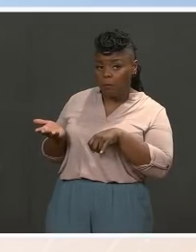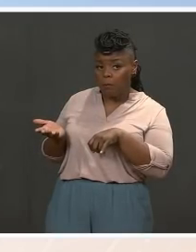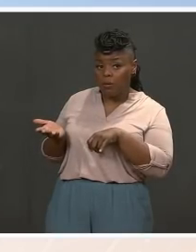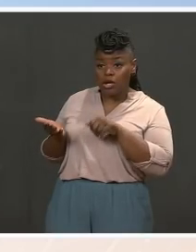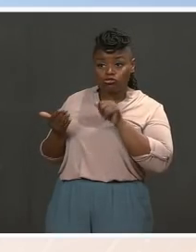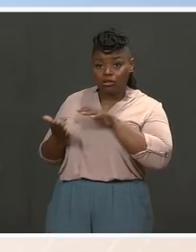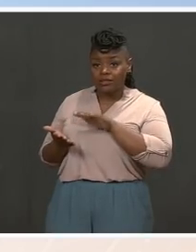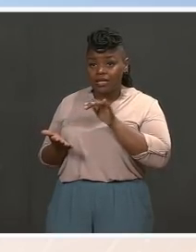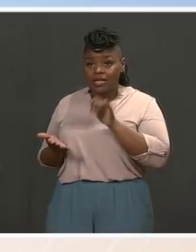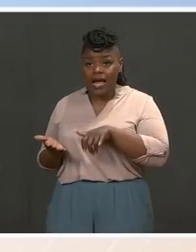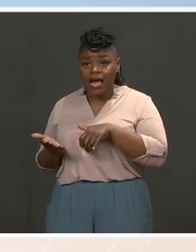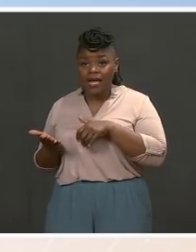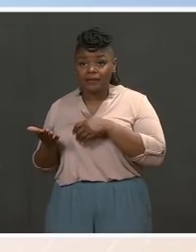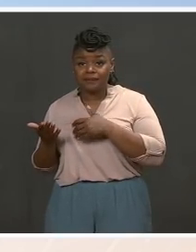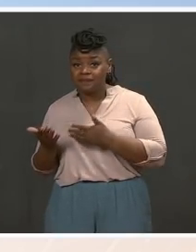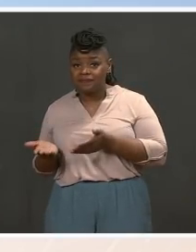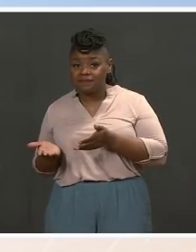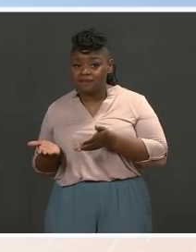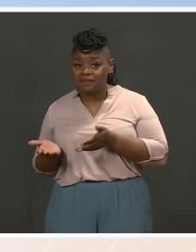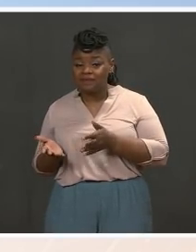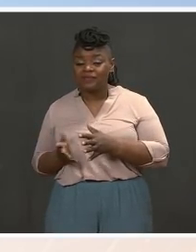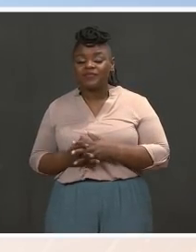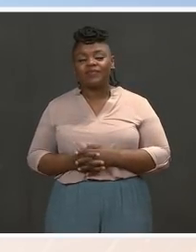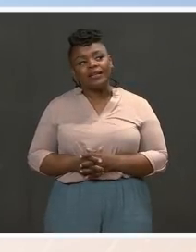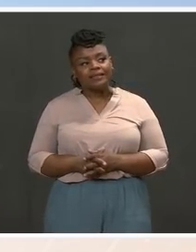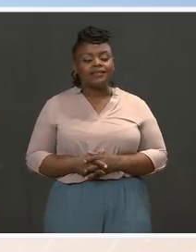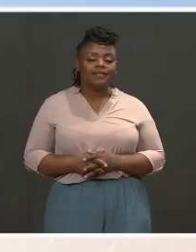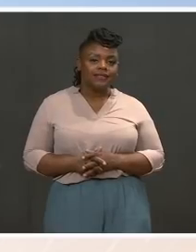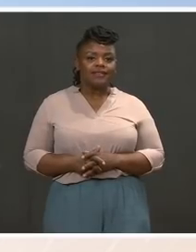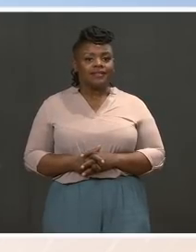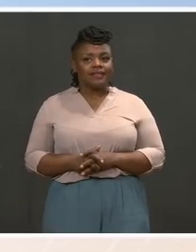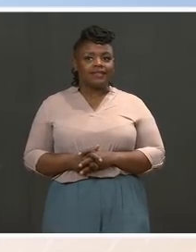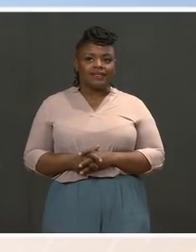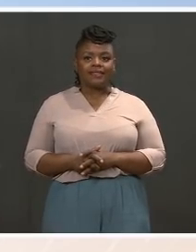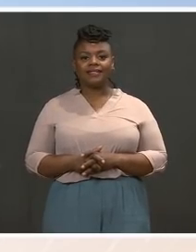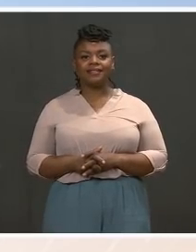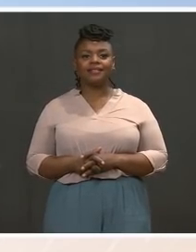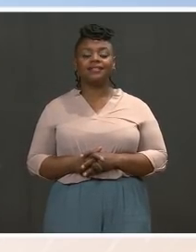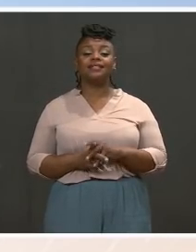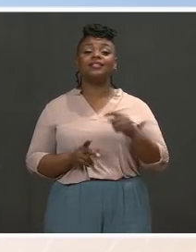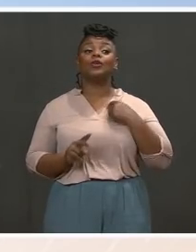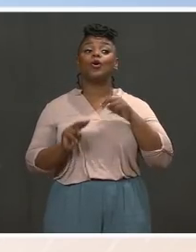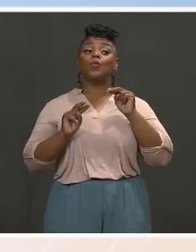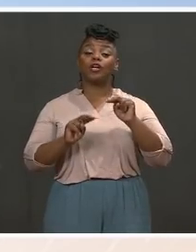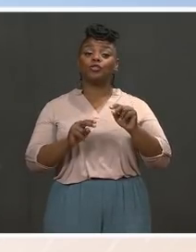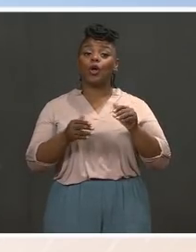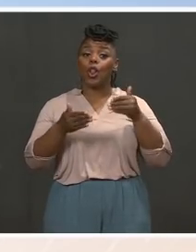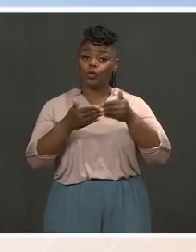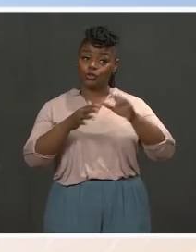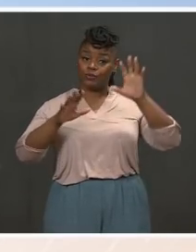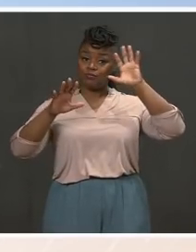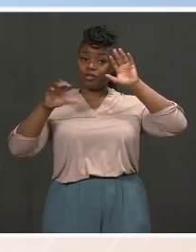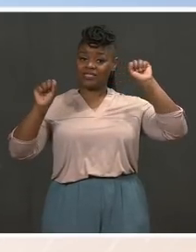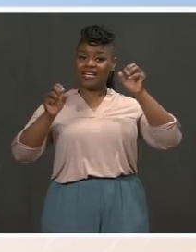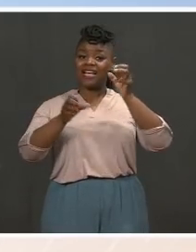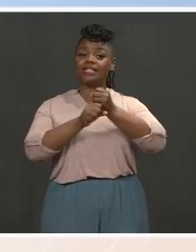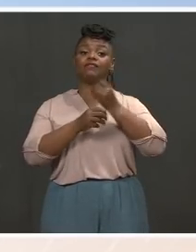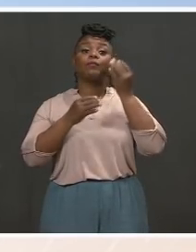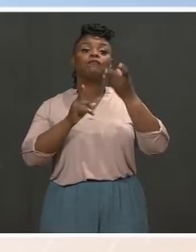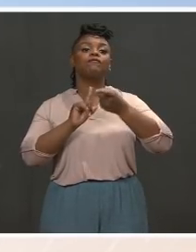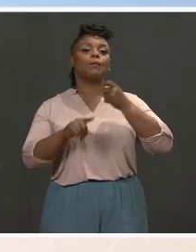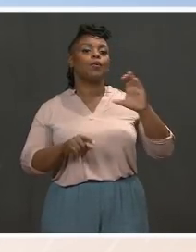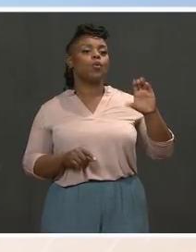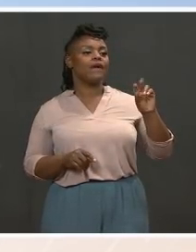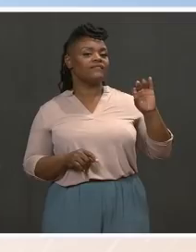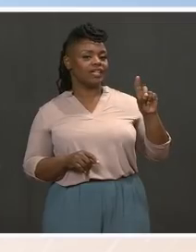appeal to people on the issue. MS. Well, we do watch that closely. The President is briefed regularly by his COVID team. And, of course, he has